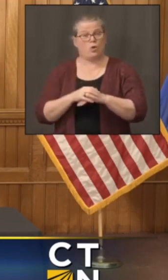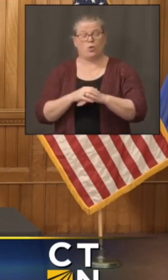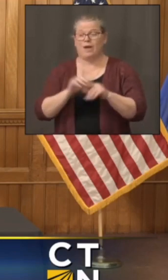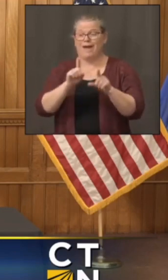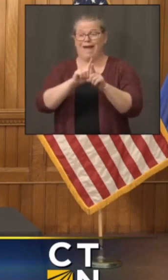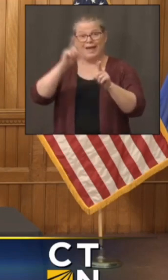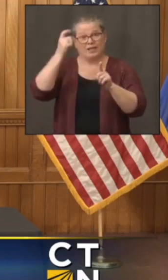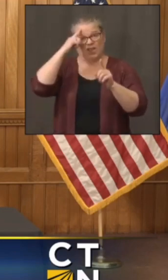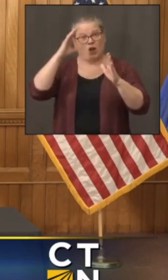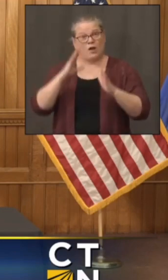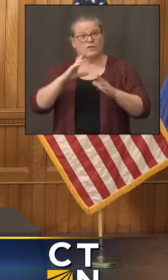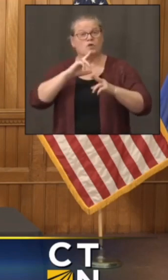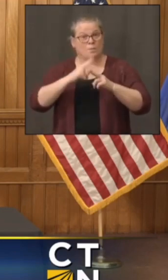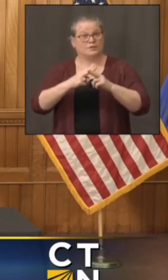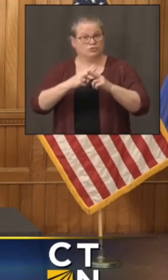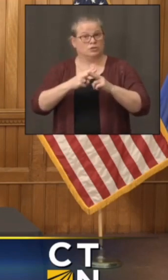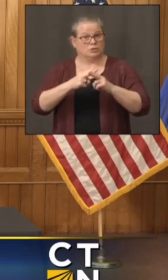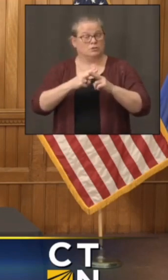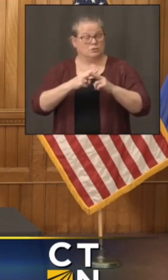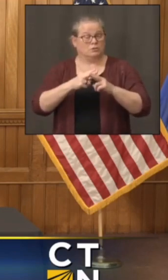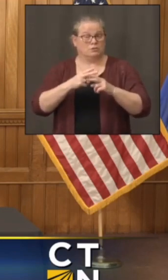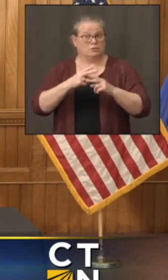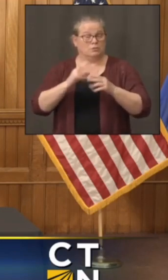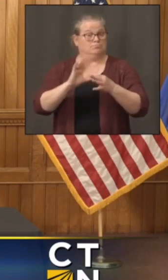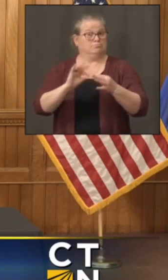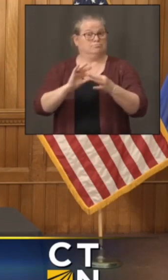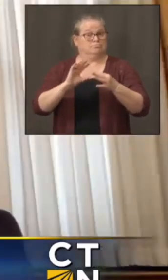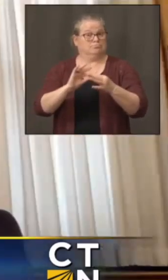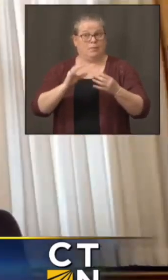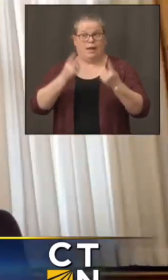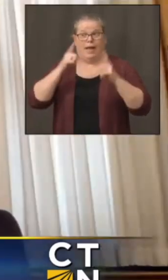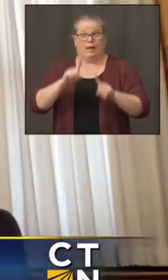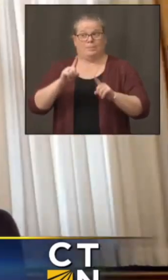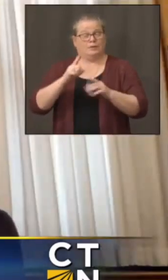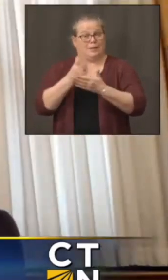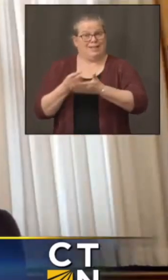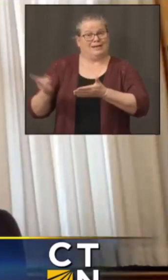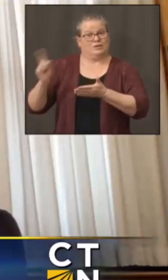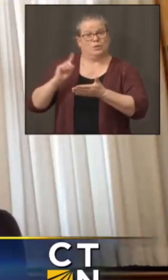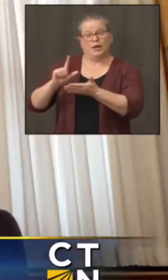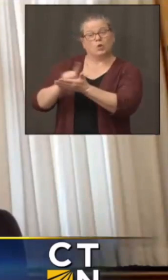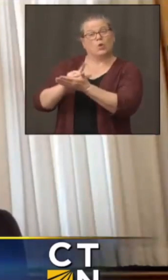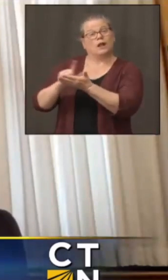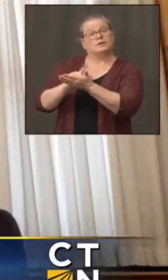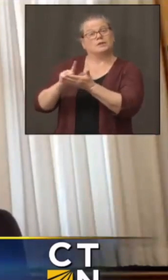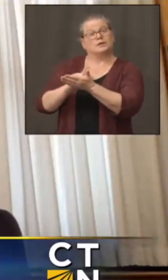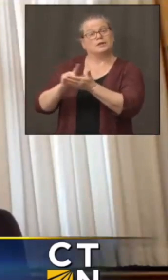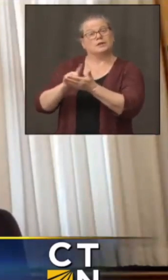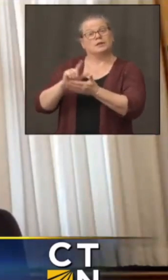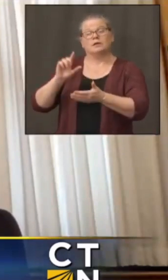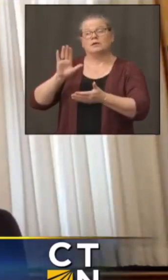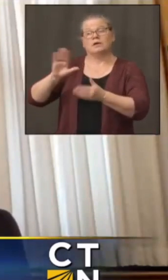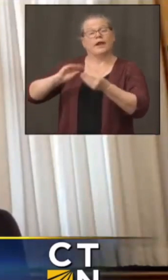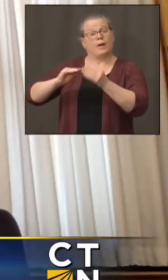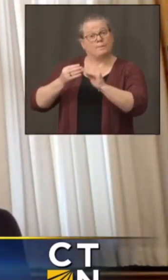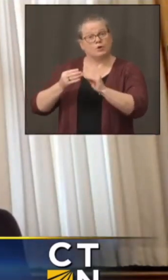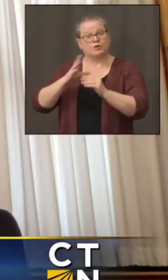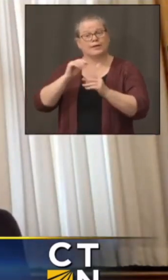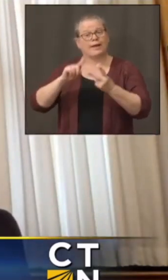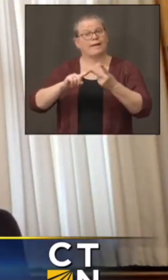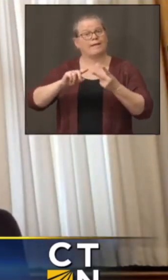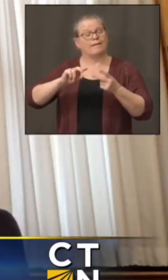beginning, fortunately, you know, we've seen in the last week the cases in New London and in Norwich